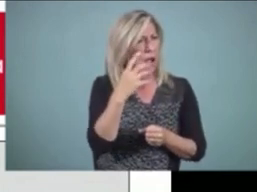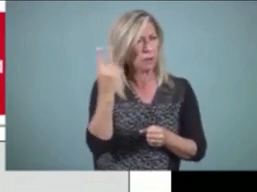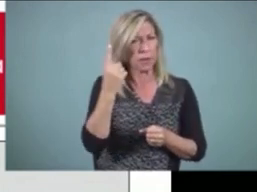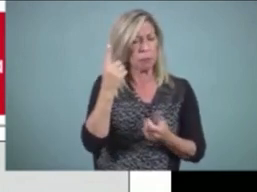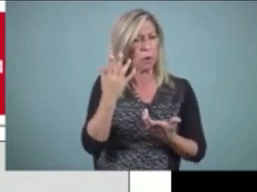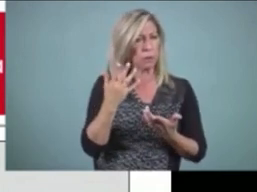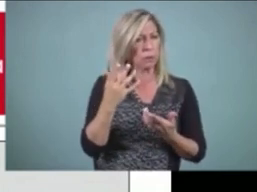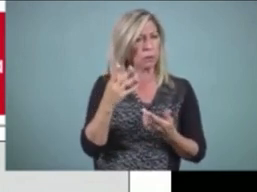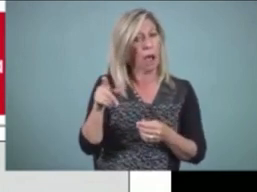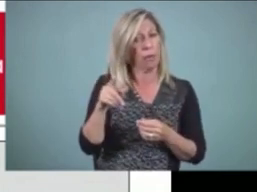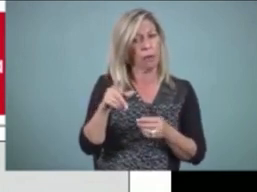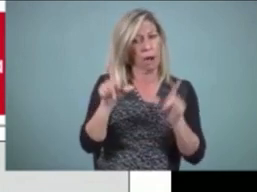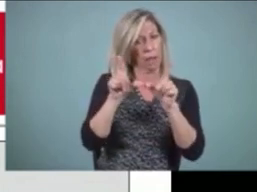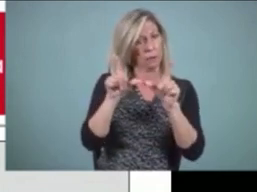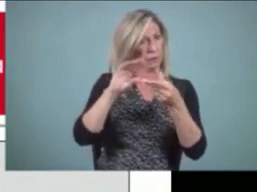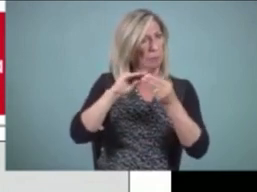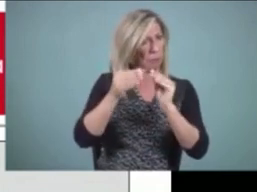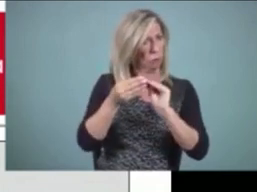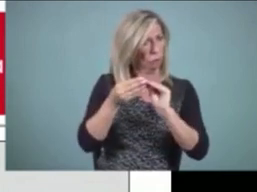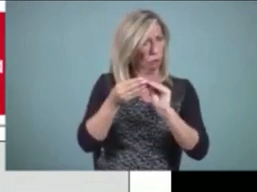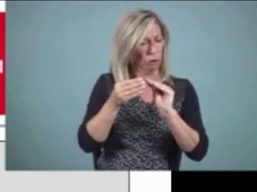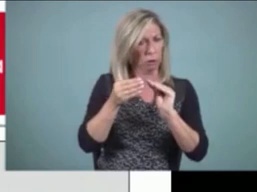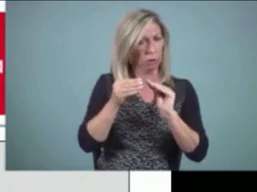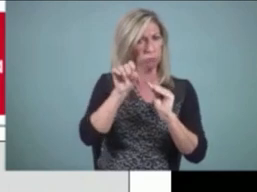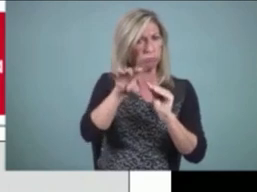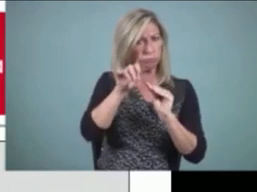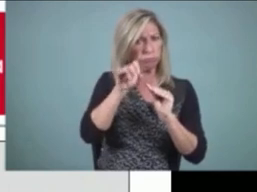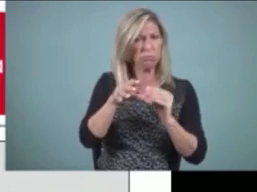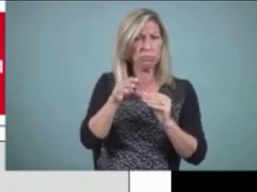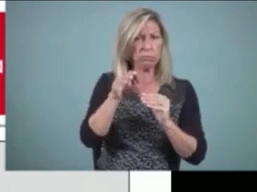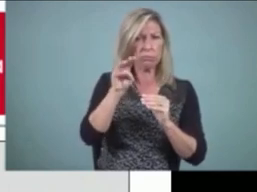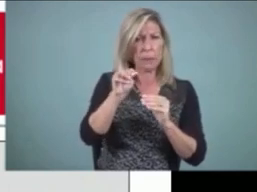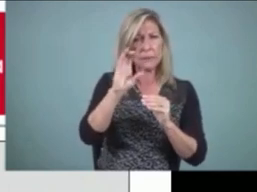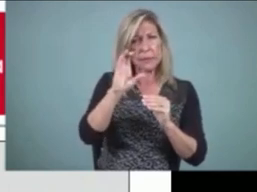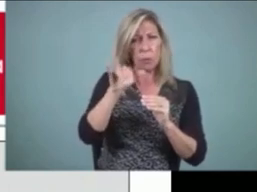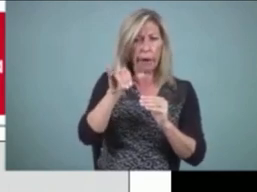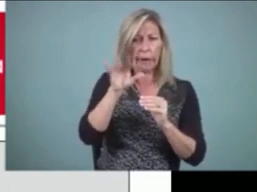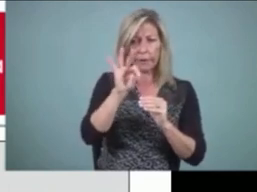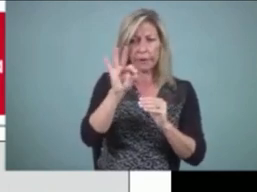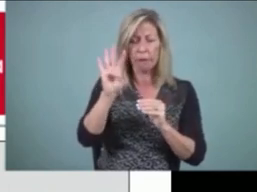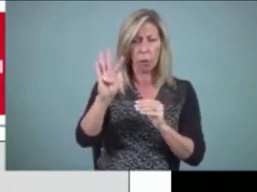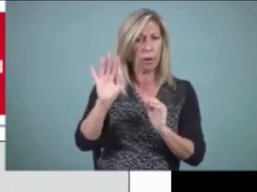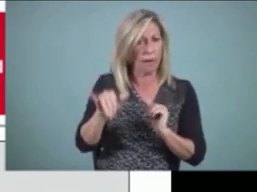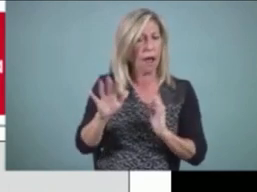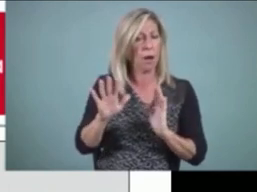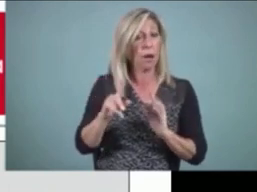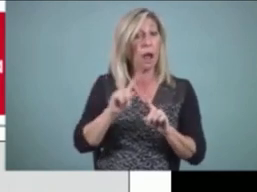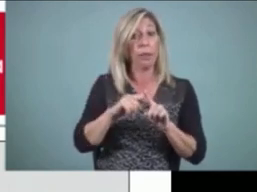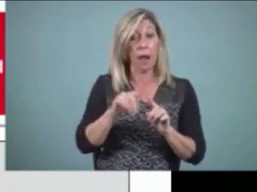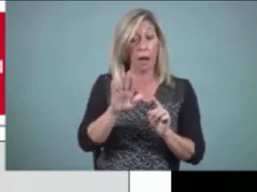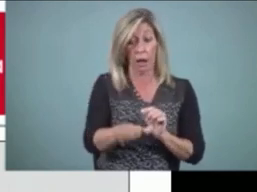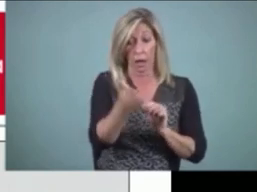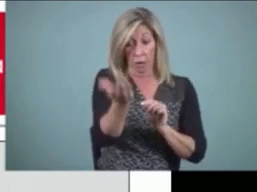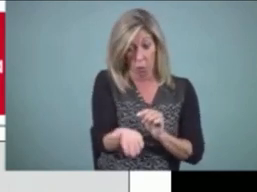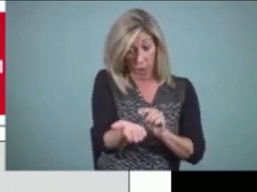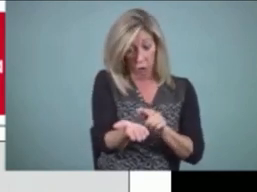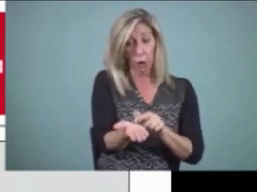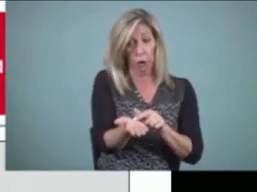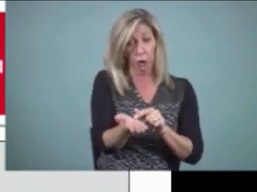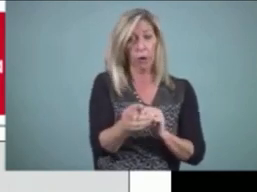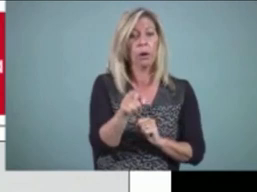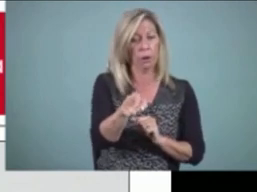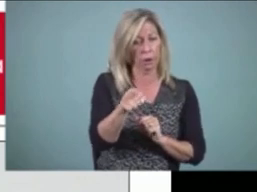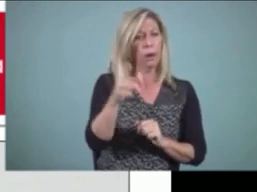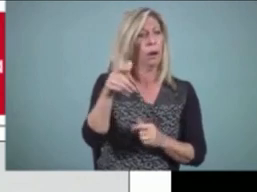she has there, MCY 994. So what she basically, then we turned over the paper and she said, what this says is dad was in the